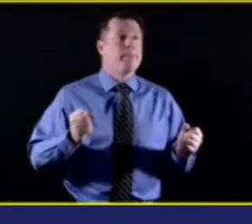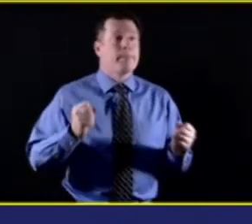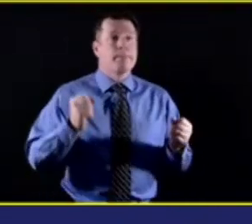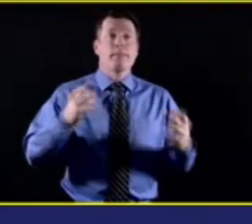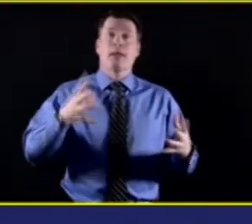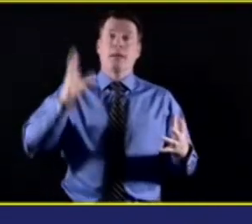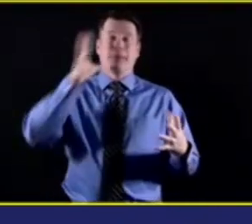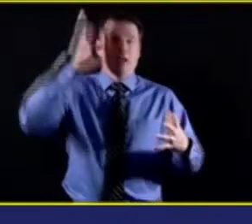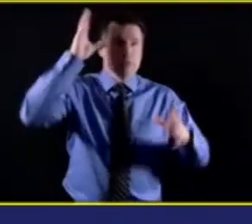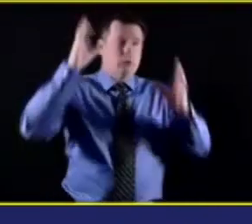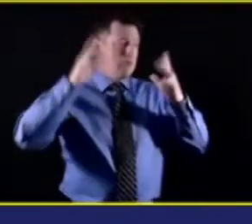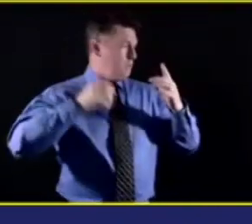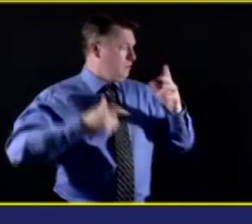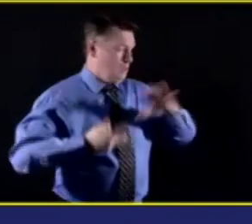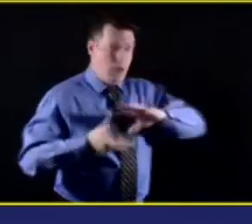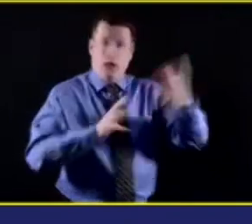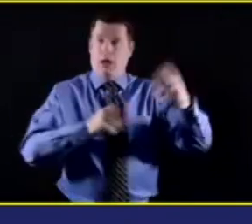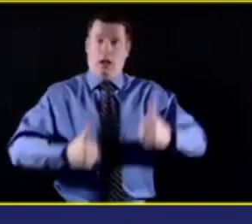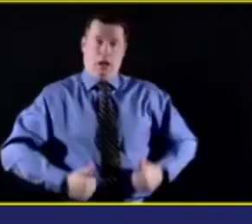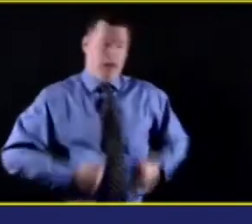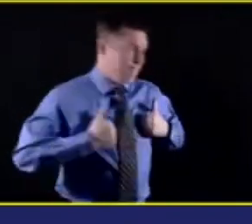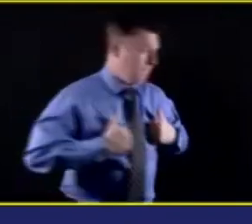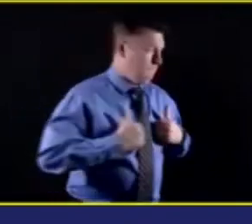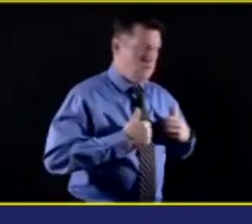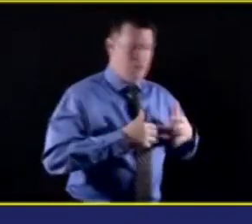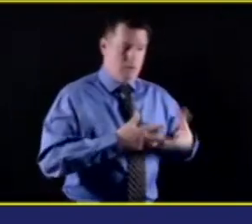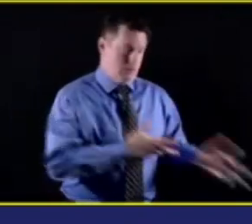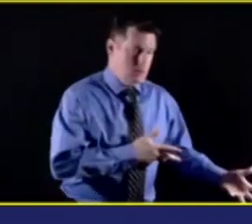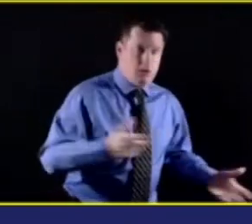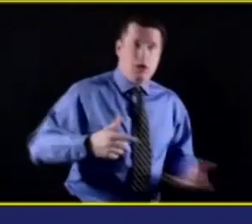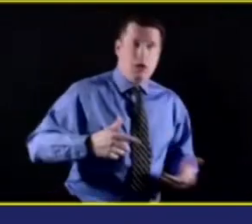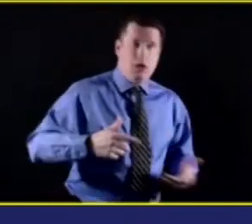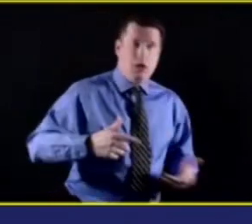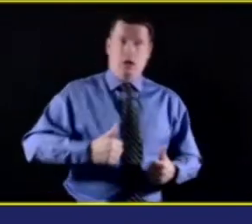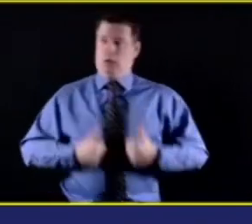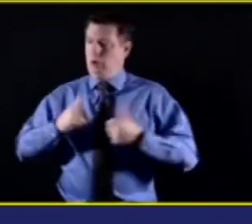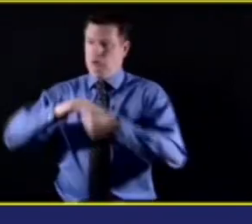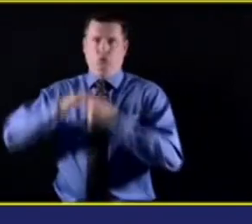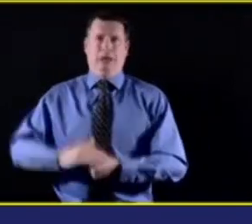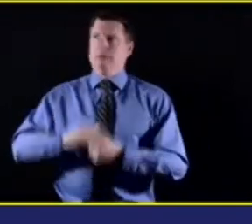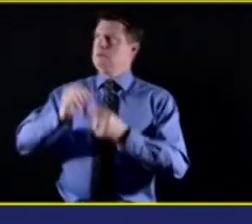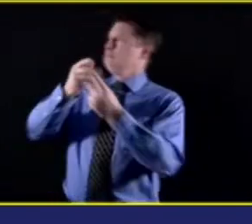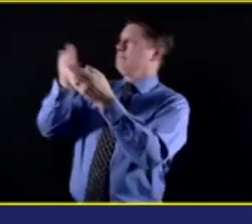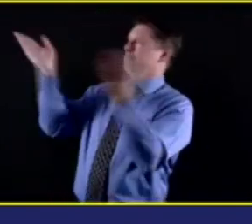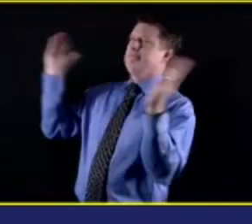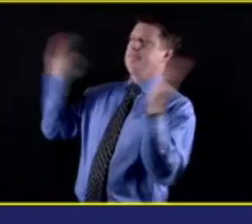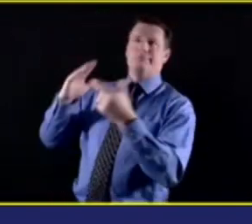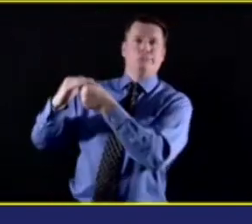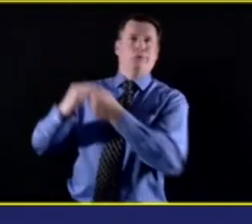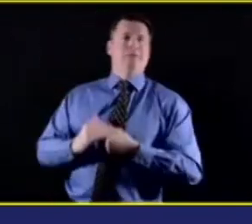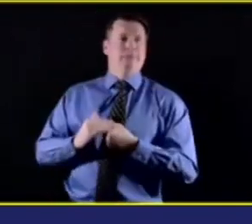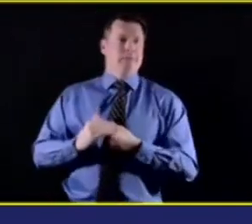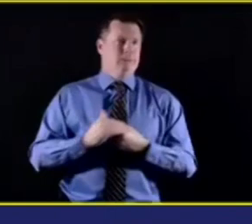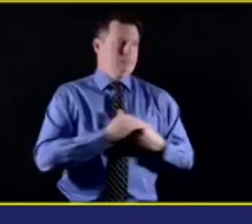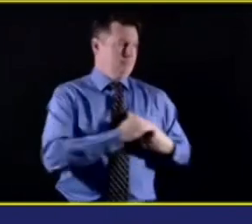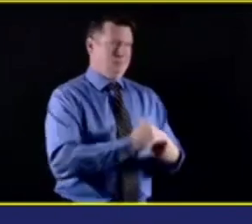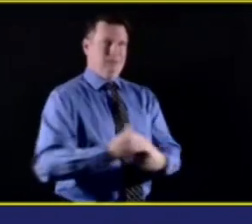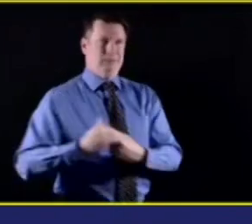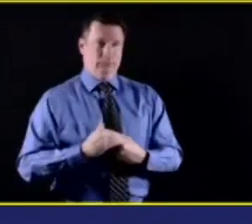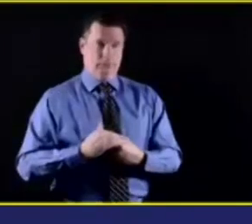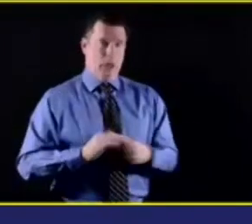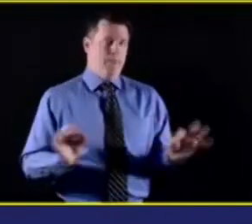sure that you're sort of maybe taking even like a sliver of time to promote your own self-care as well is going to be important there.